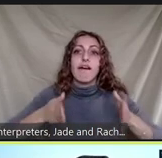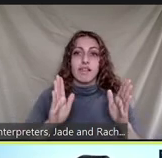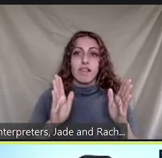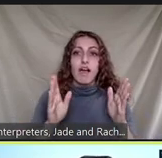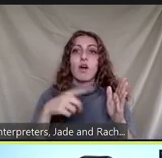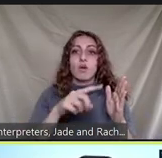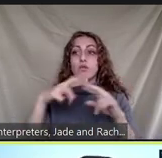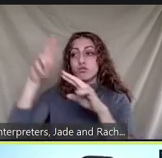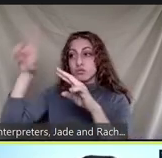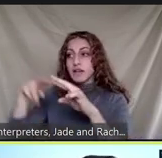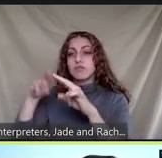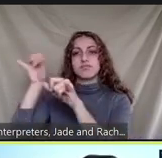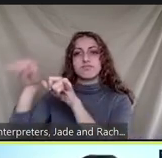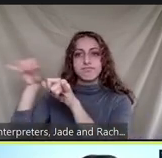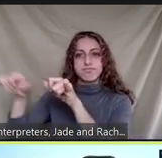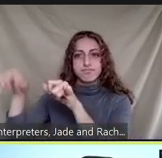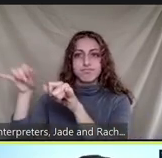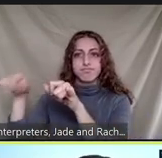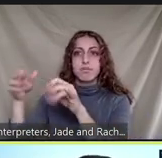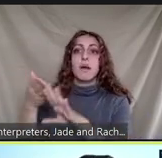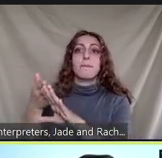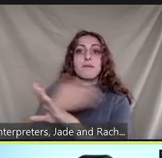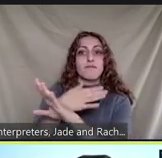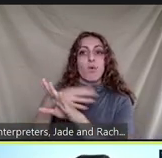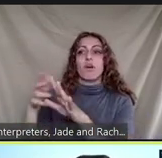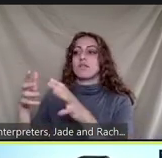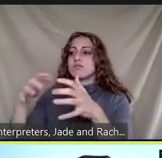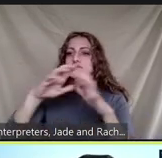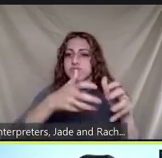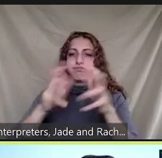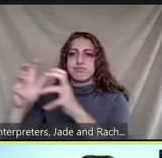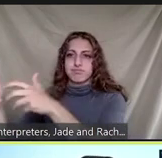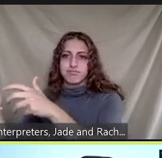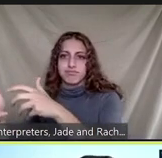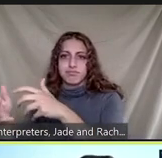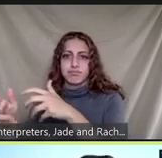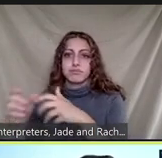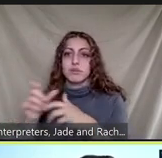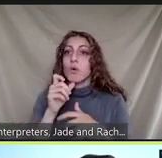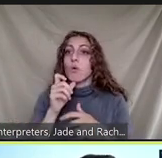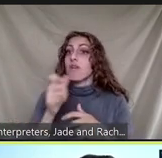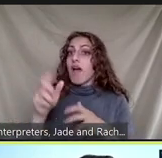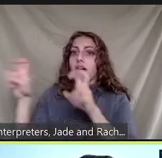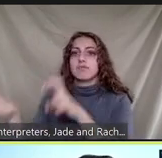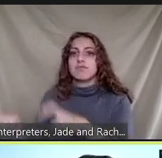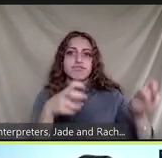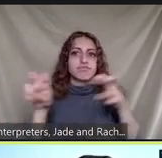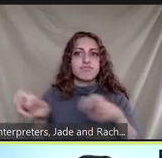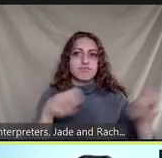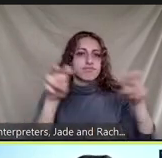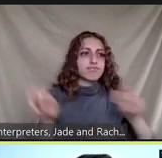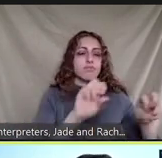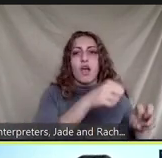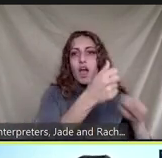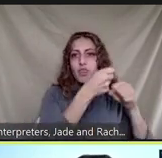stay for longer period before sorting instead of diverting the recyclables to other disposal facilities